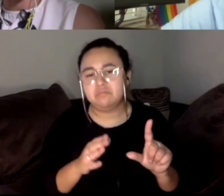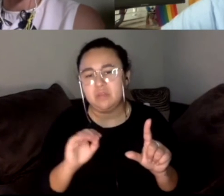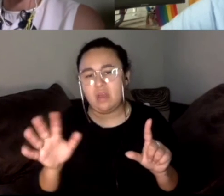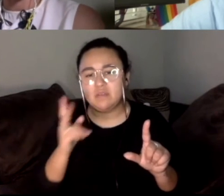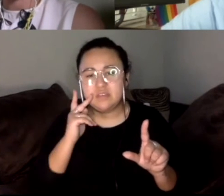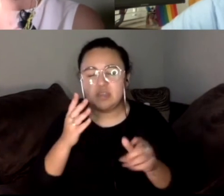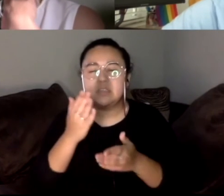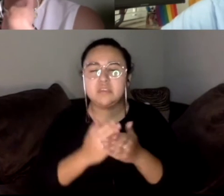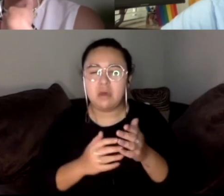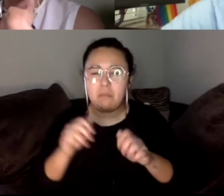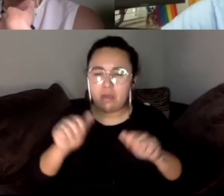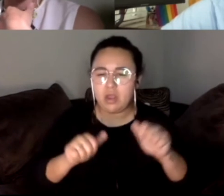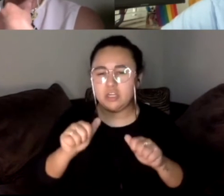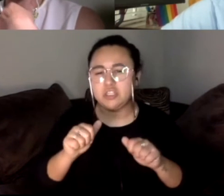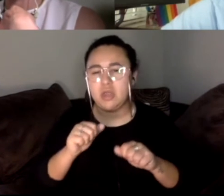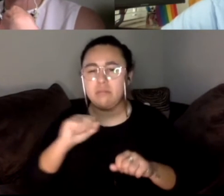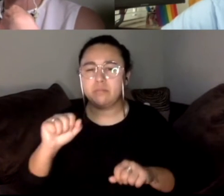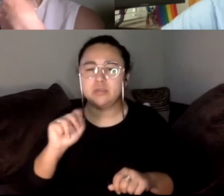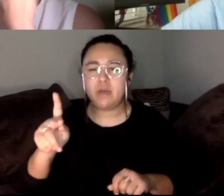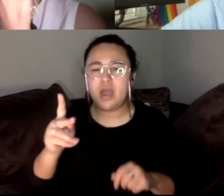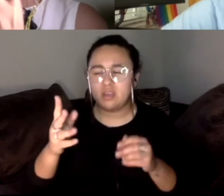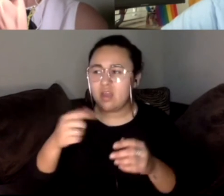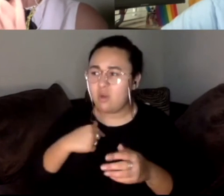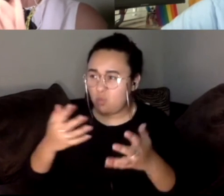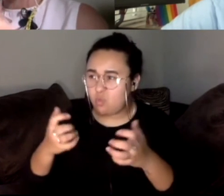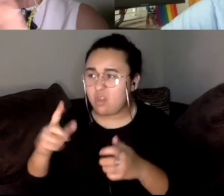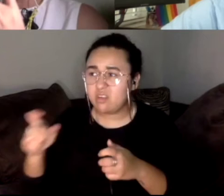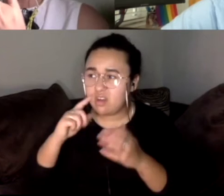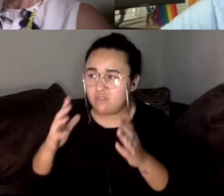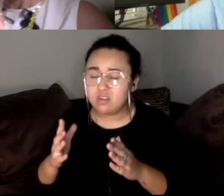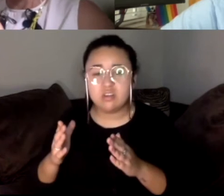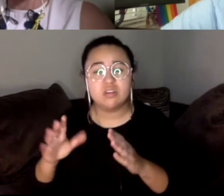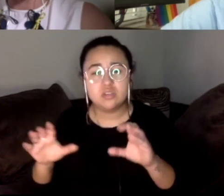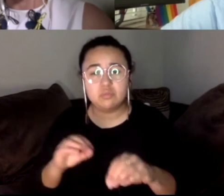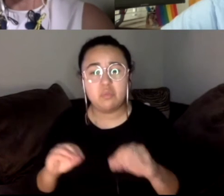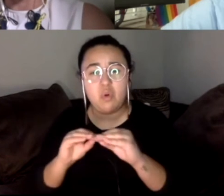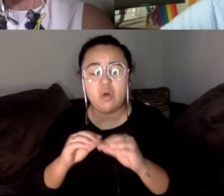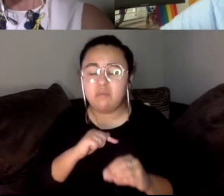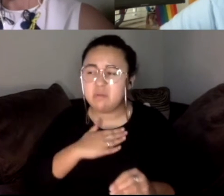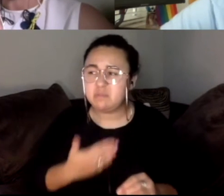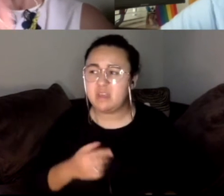folks who I would say want the governor to do more or are upset with him.